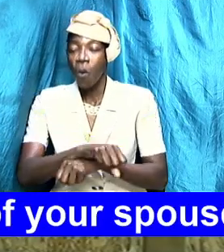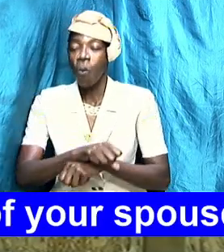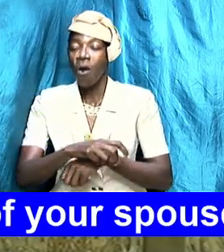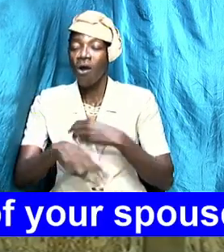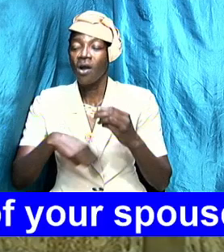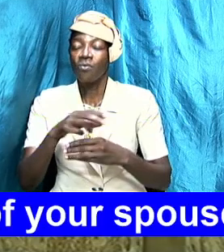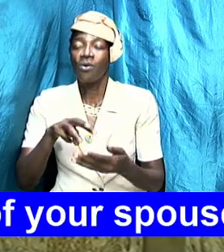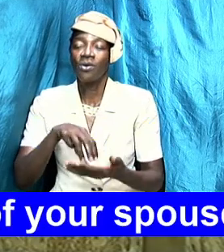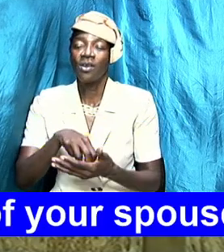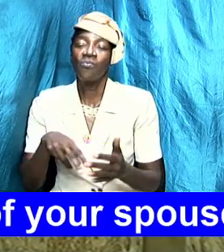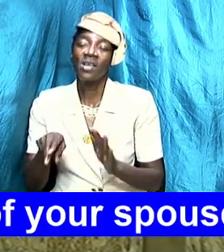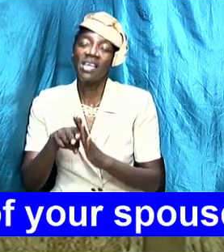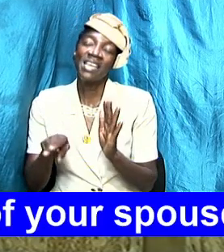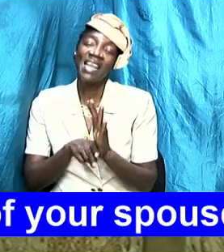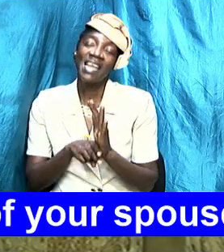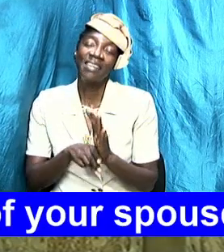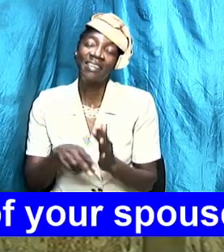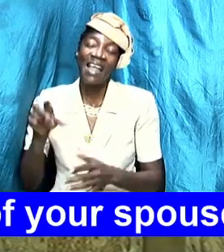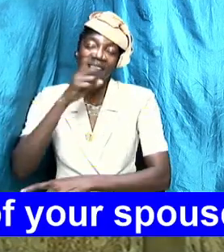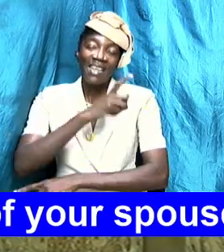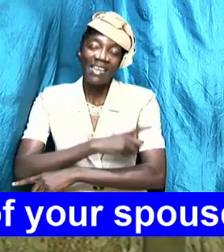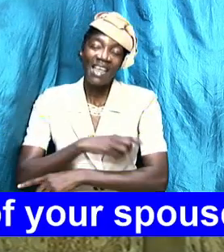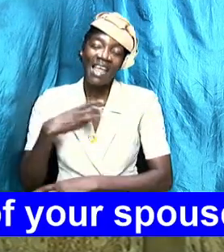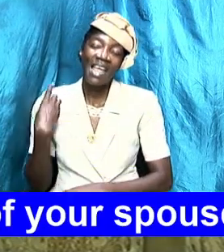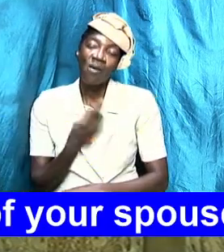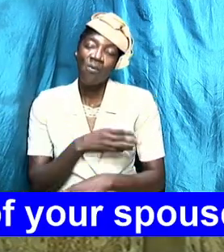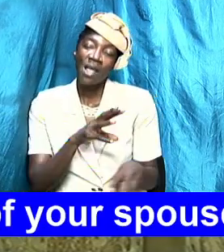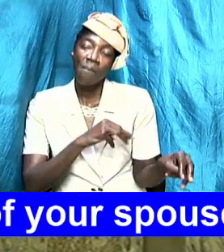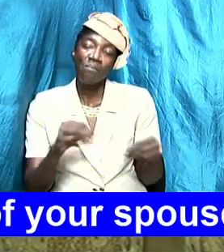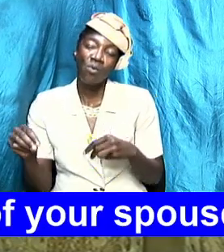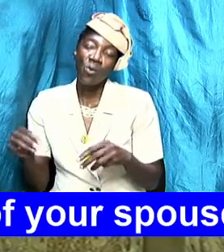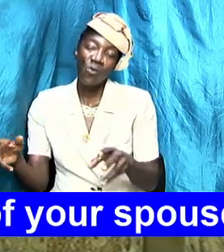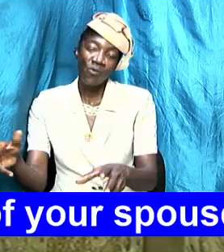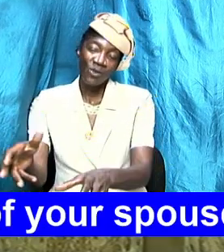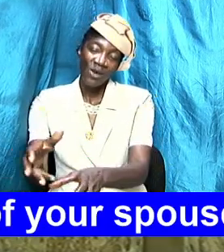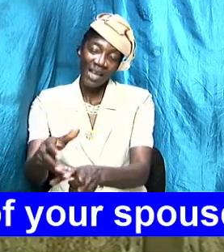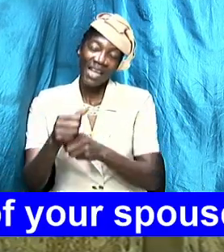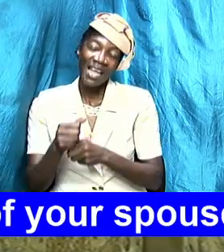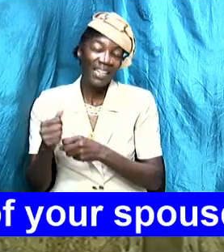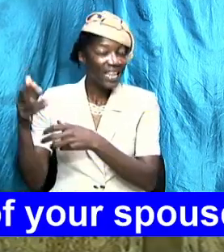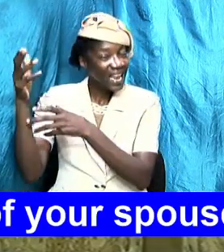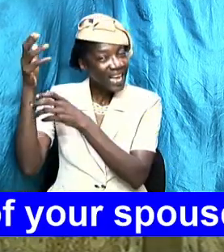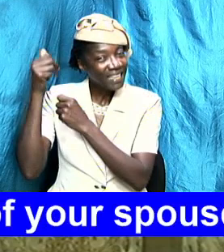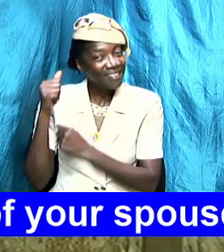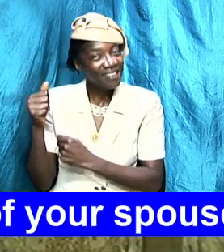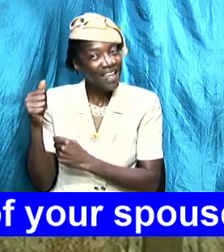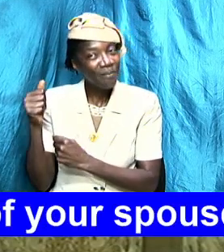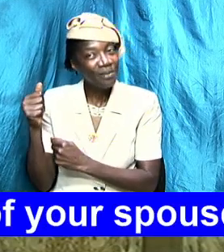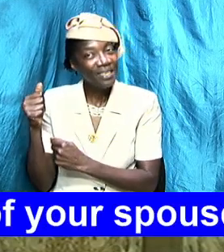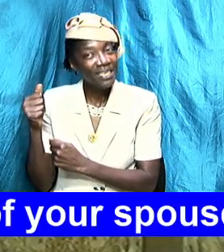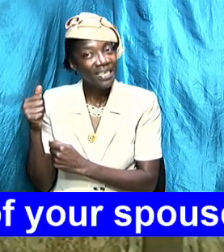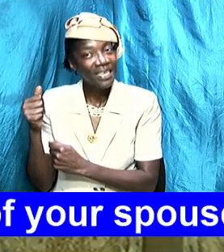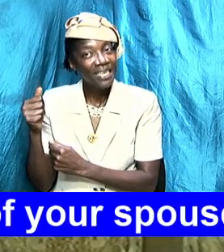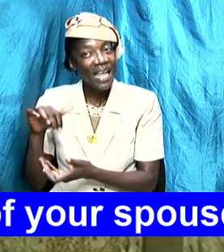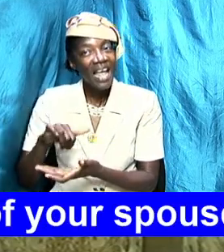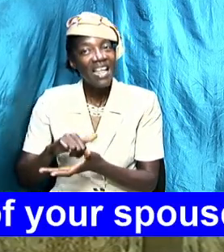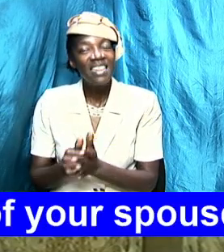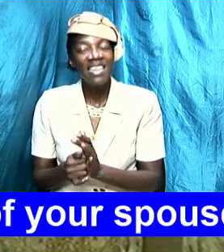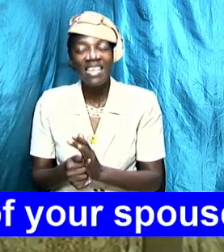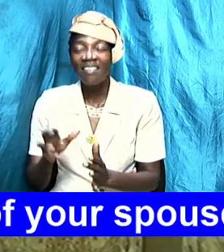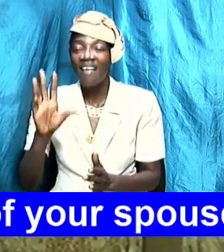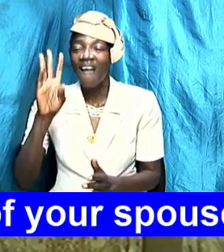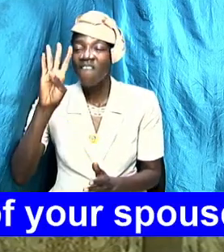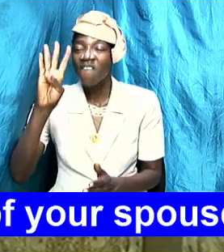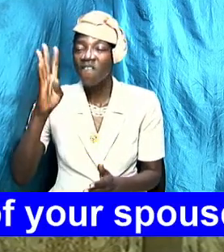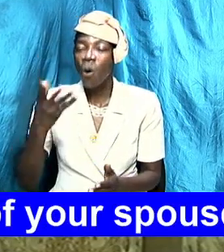weaknesses the day that we move to capture and to accept these four things